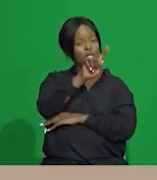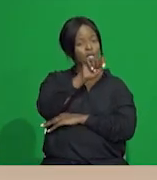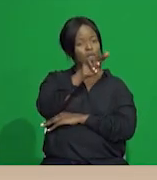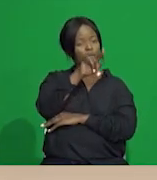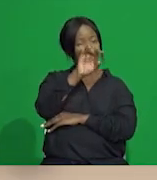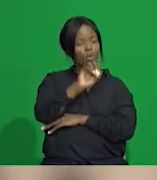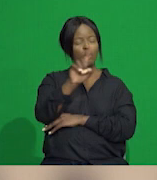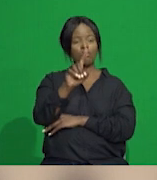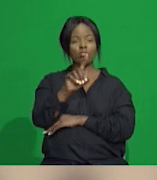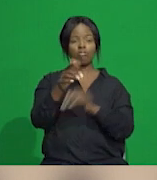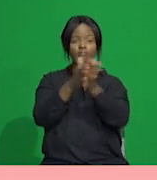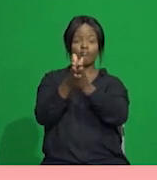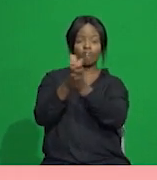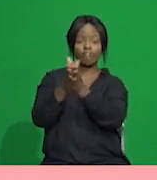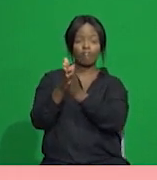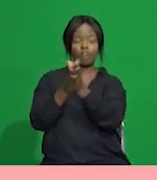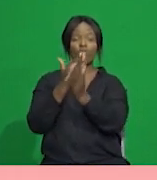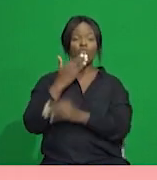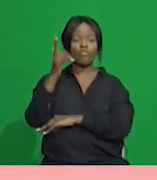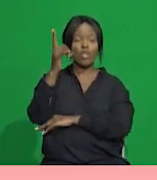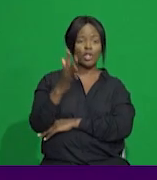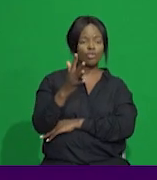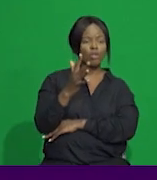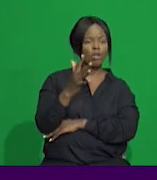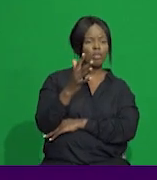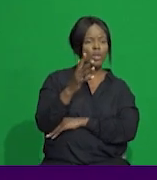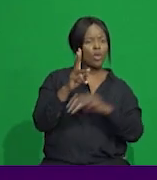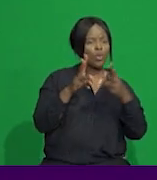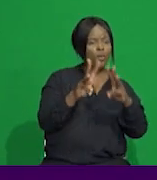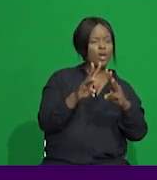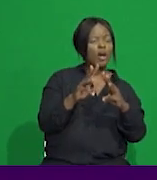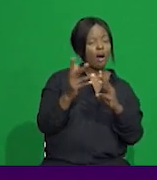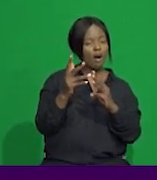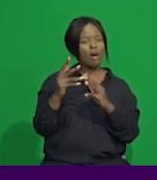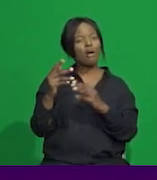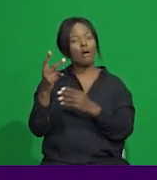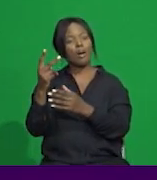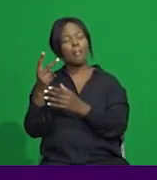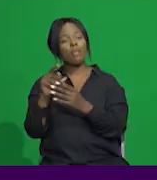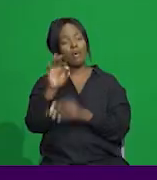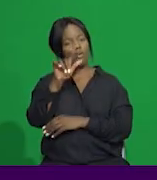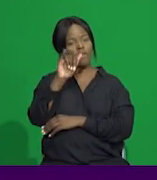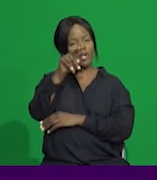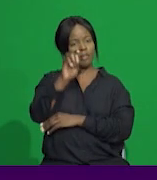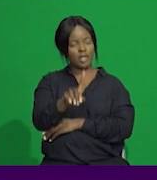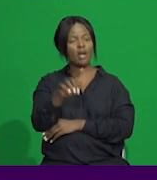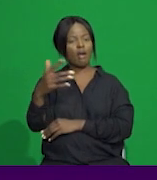lecture-capture approach that integrates blended learning and flipped-class approaches to teaching.